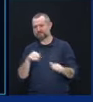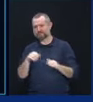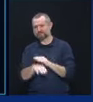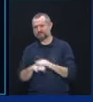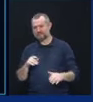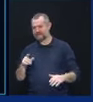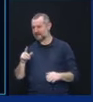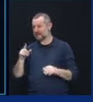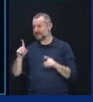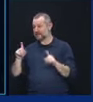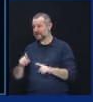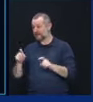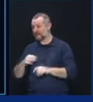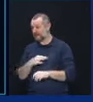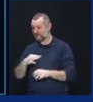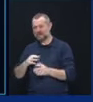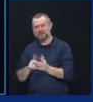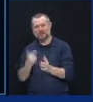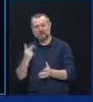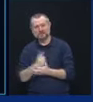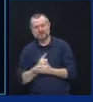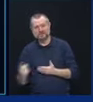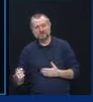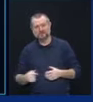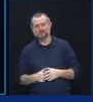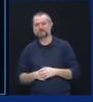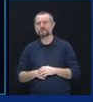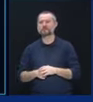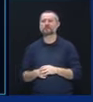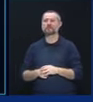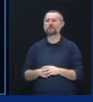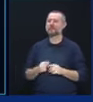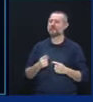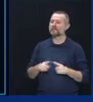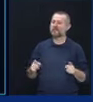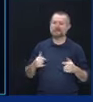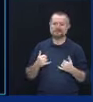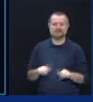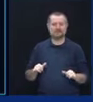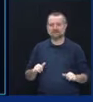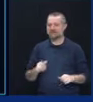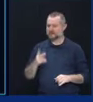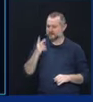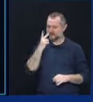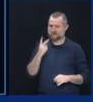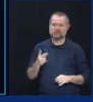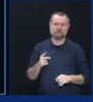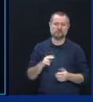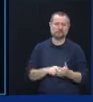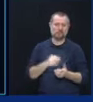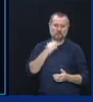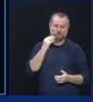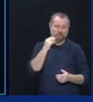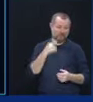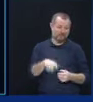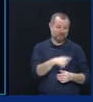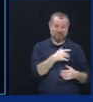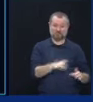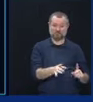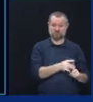twice a week. And yet, yet, we are still seeing nursing home outbreaks and fatalities.